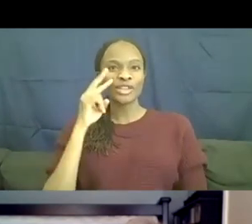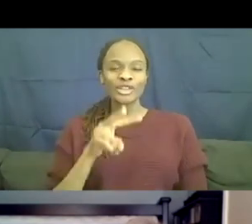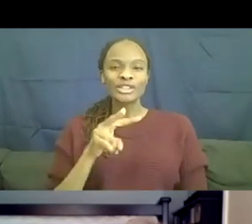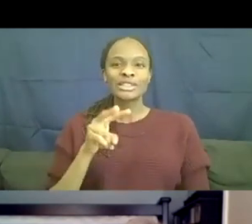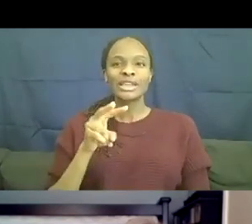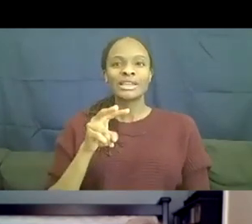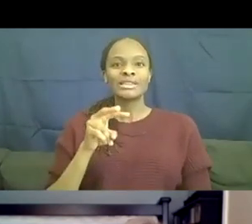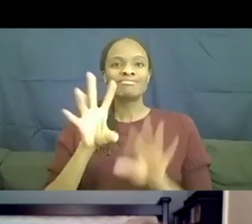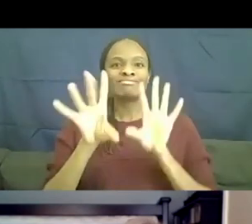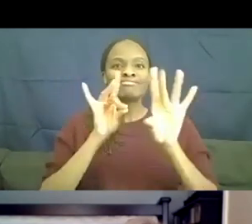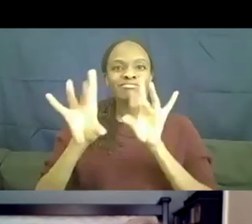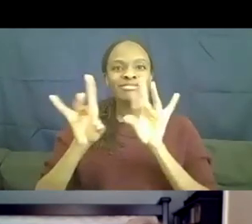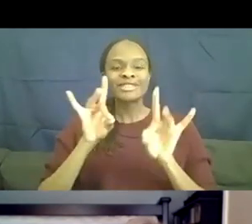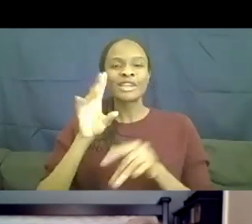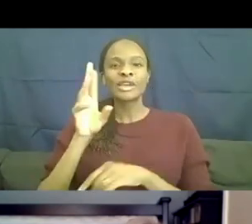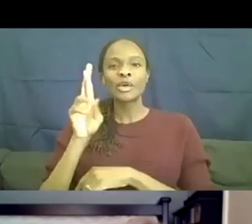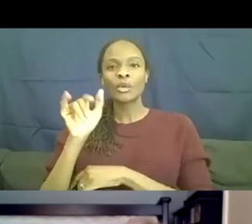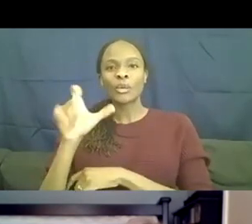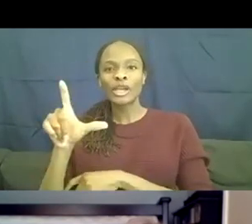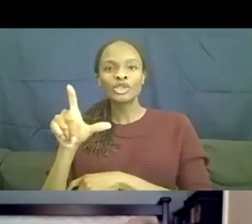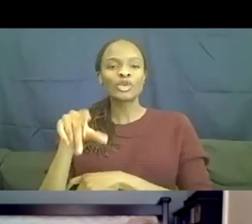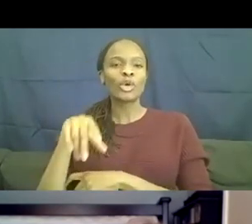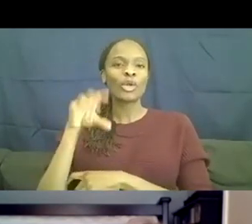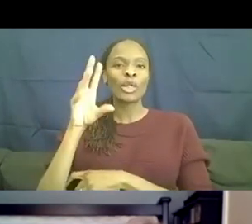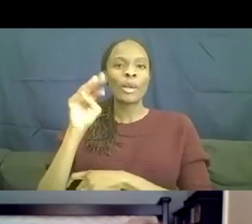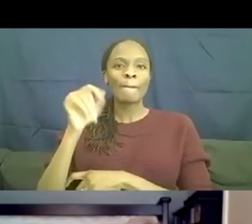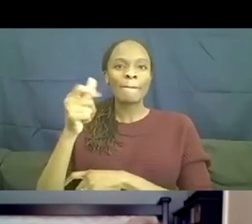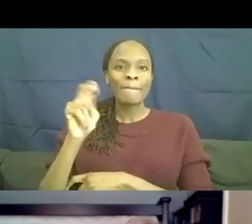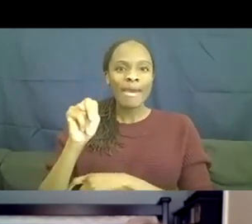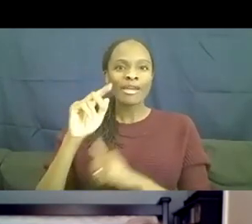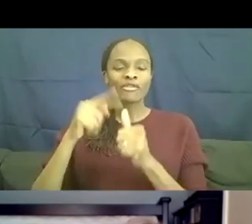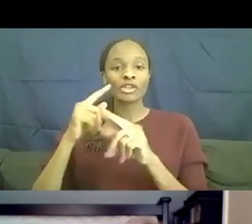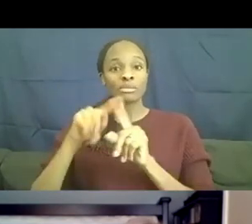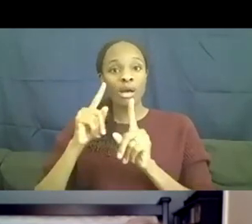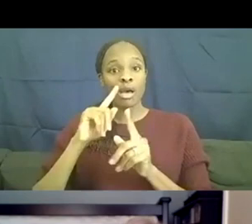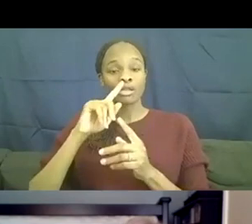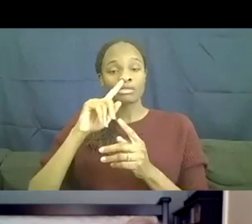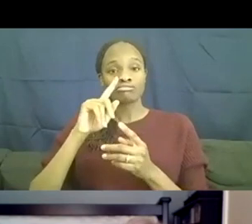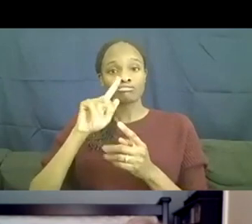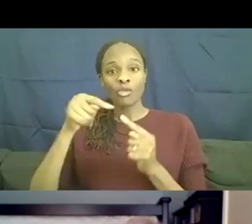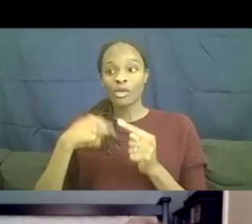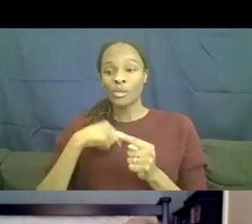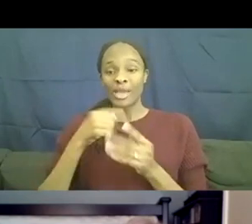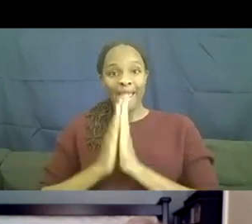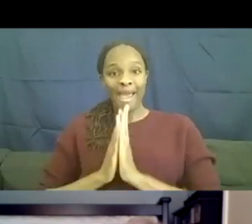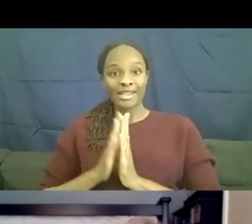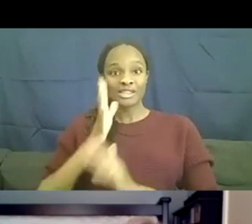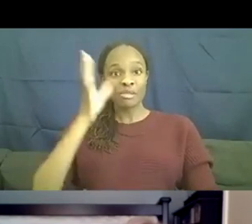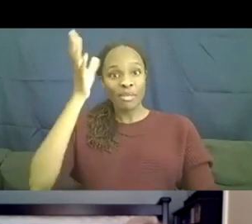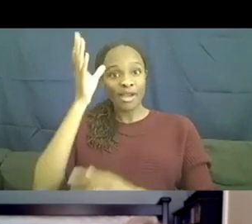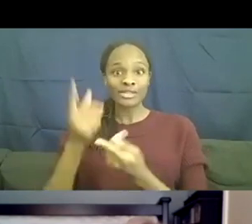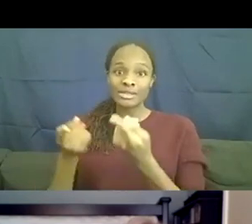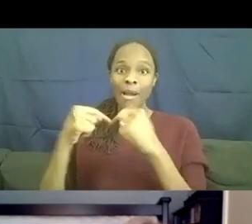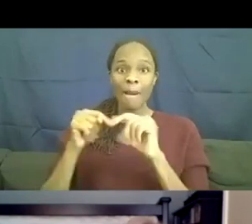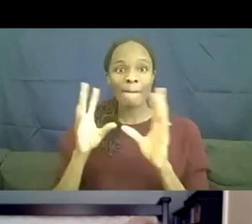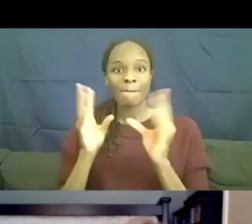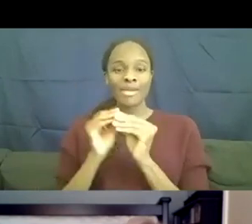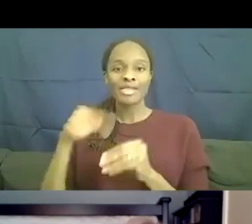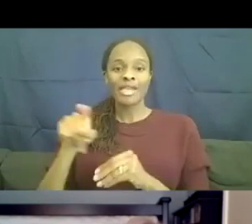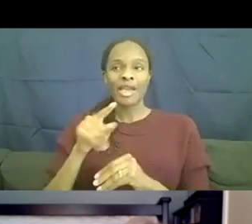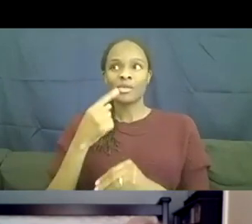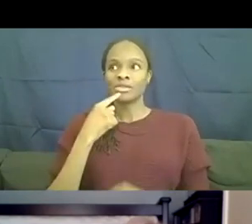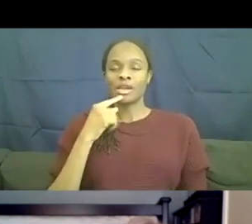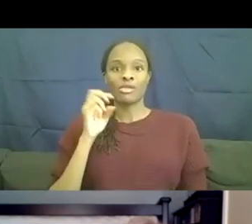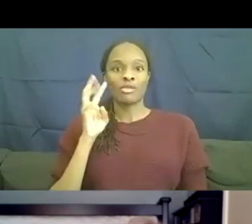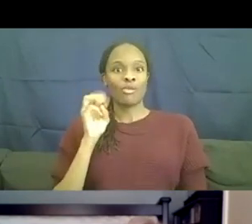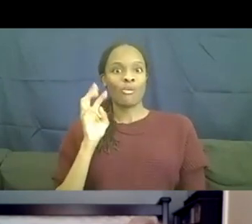others first, but then, you know, when we asked like the parents to come in to meet them, it was like, Oh my God, the apple doesn't fall from the tree.